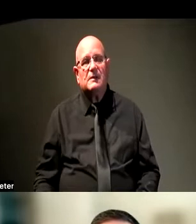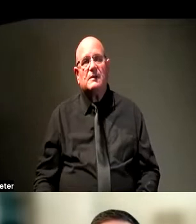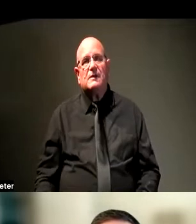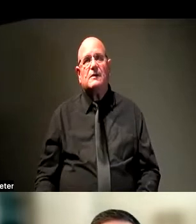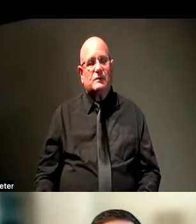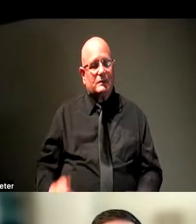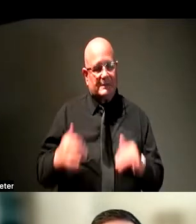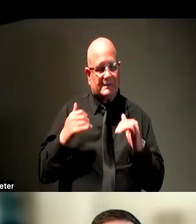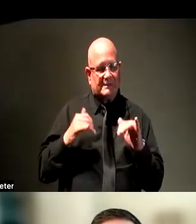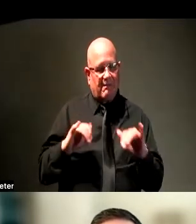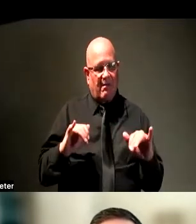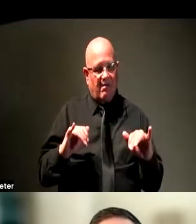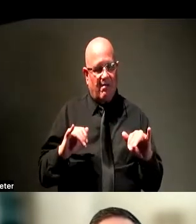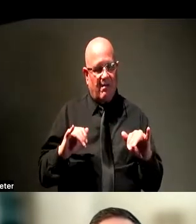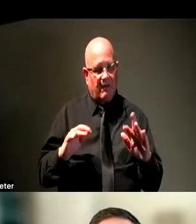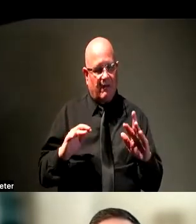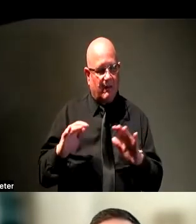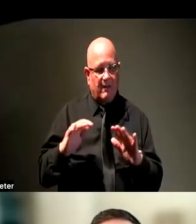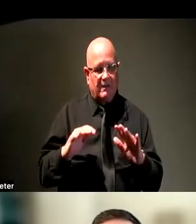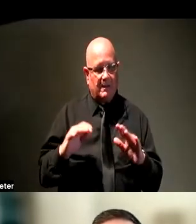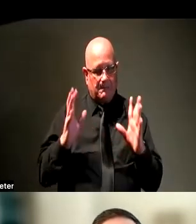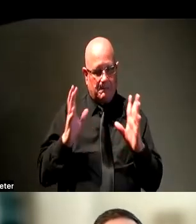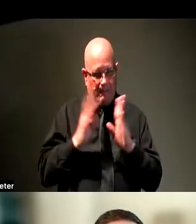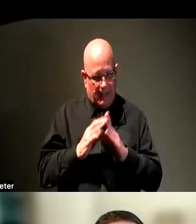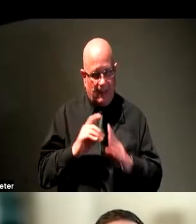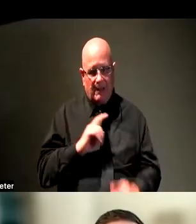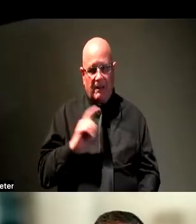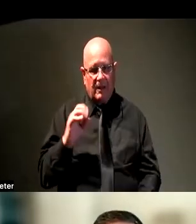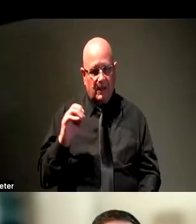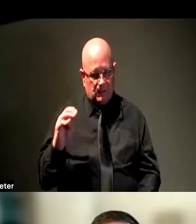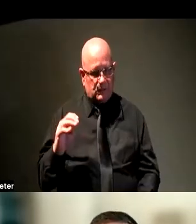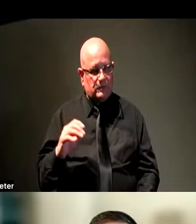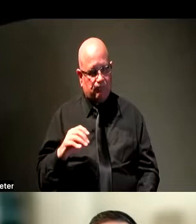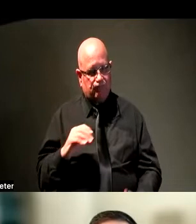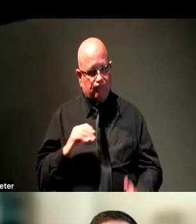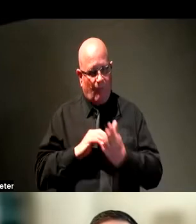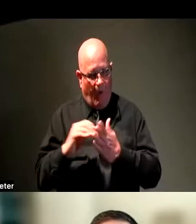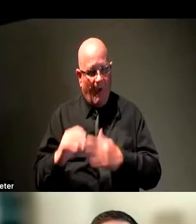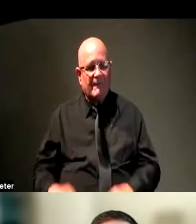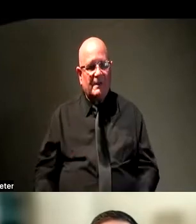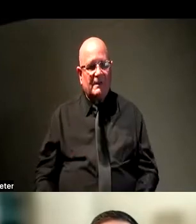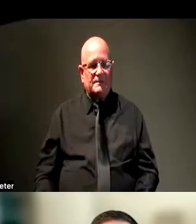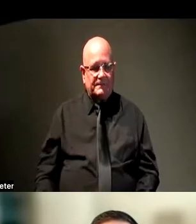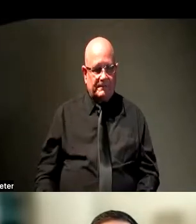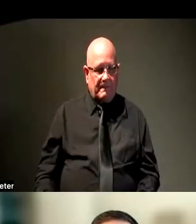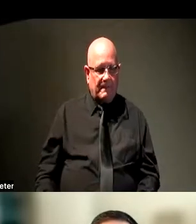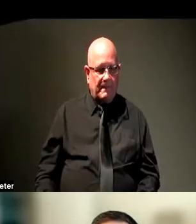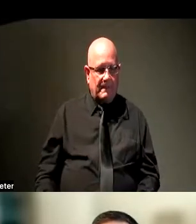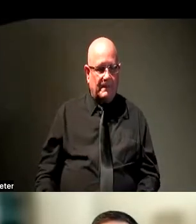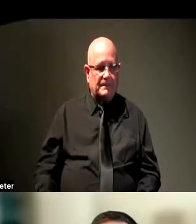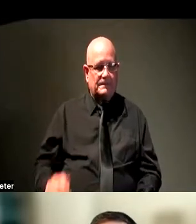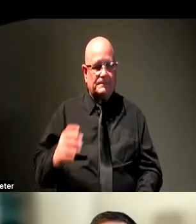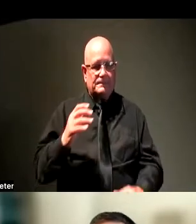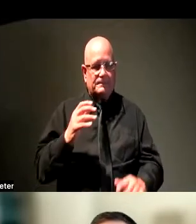still, we're still meeting people on Zoom. I've read quite a bit and heard quite a bit anecdotally about people finding it kind of